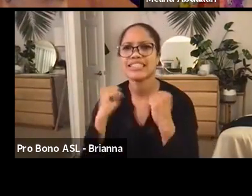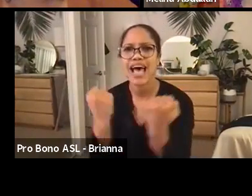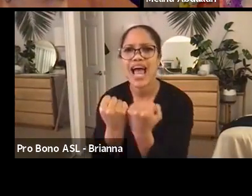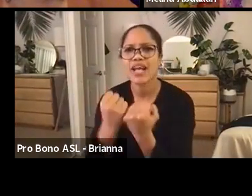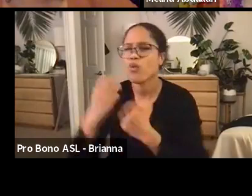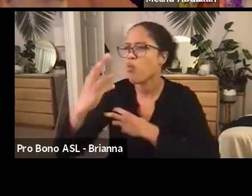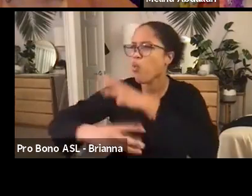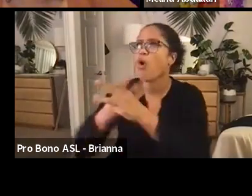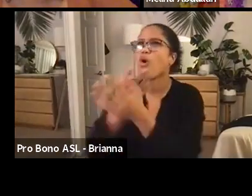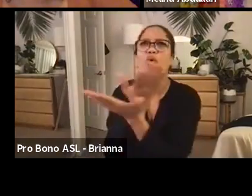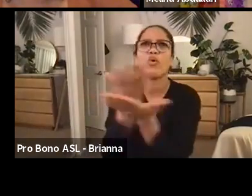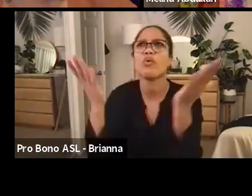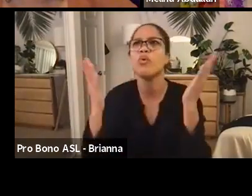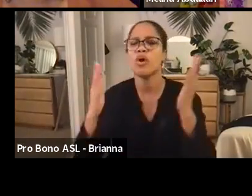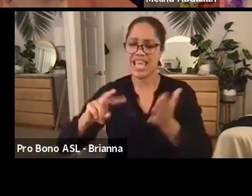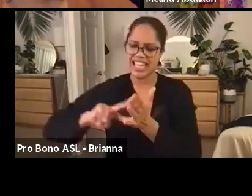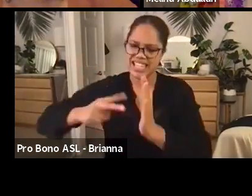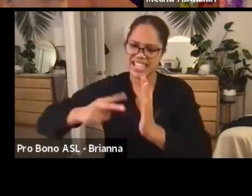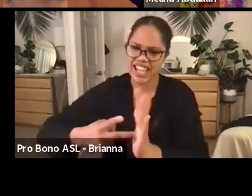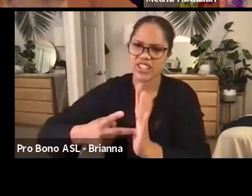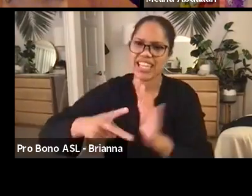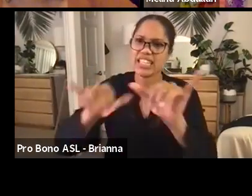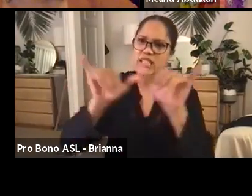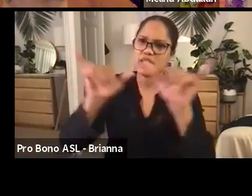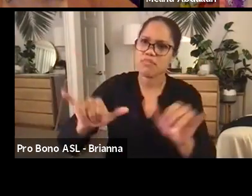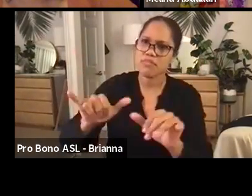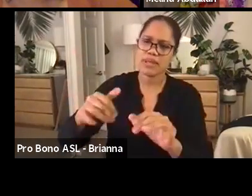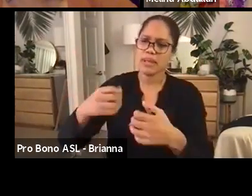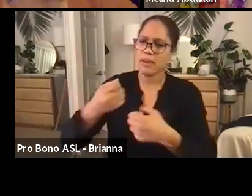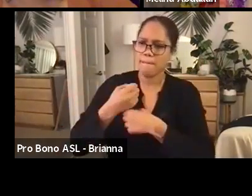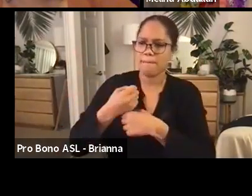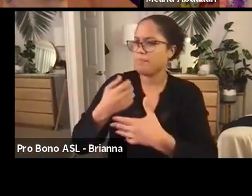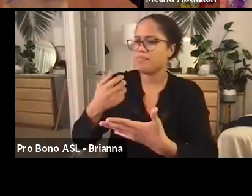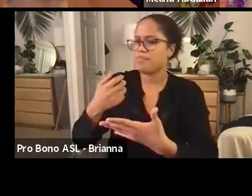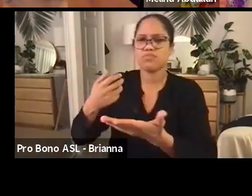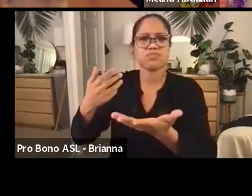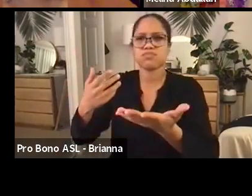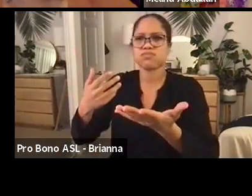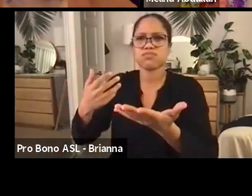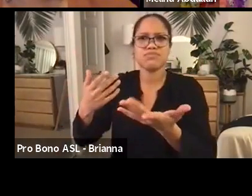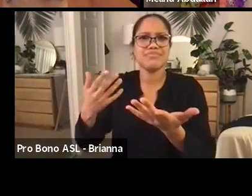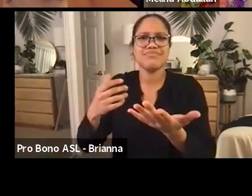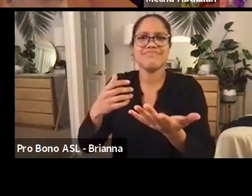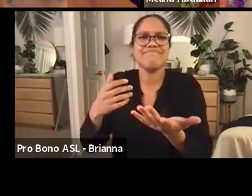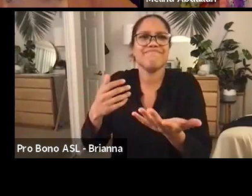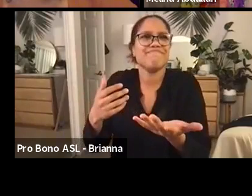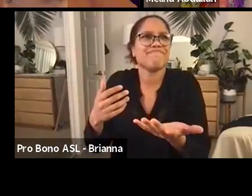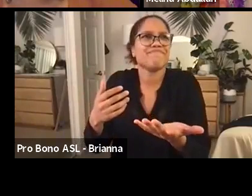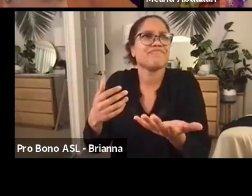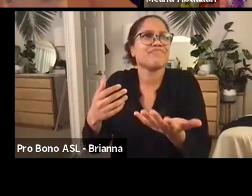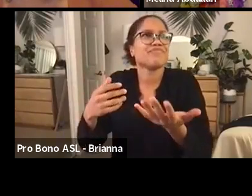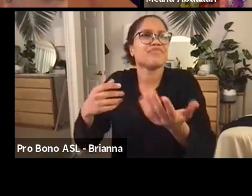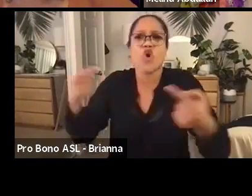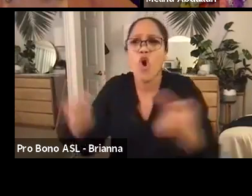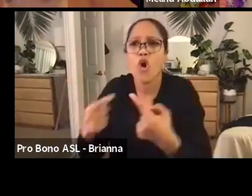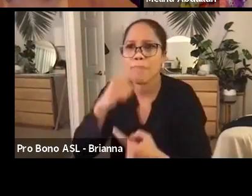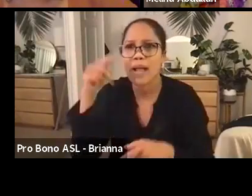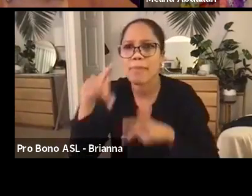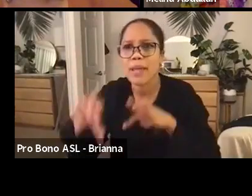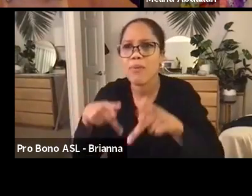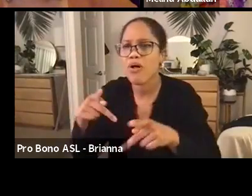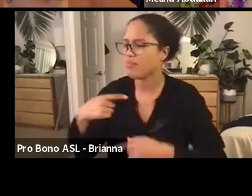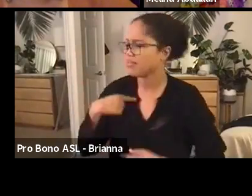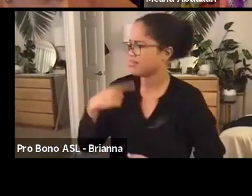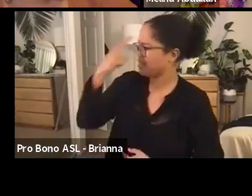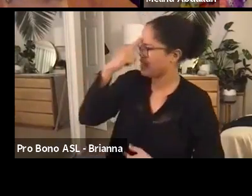systemically, uh, really disadvantaged black people. But I also wanted to learn, well, how do we reverse the curse of poverty? And so that